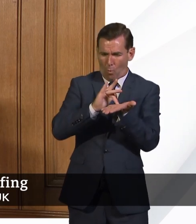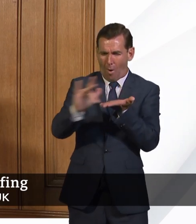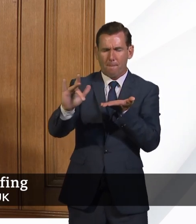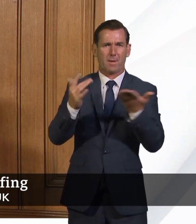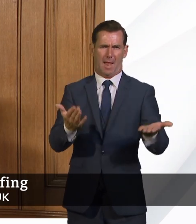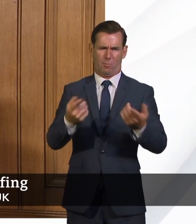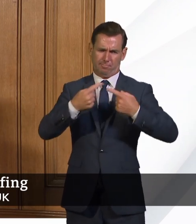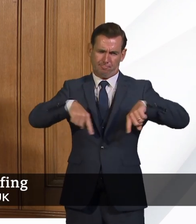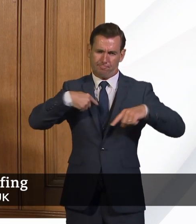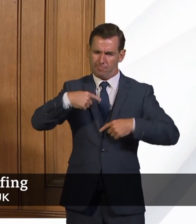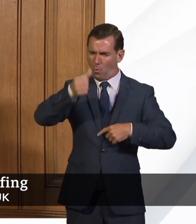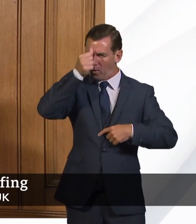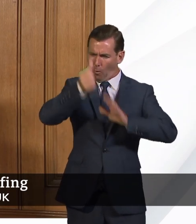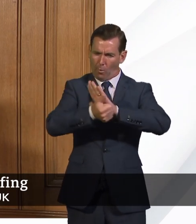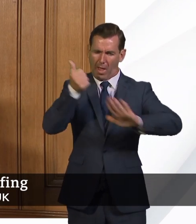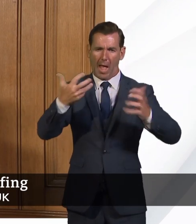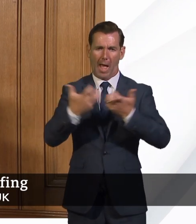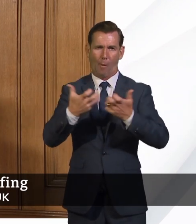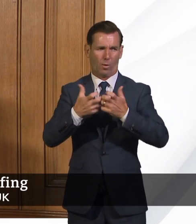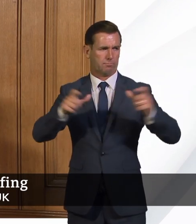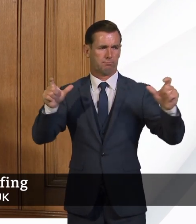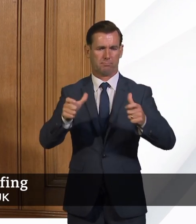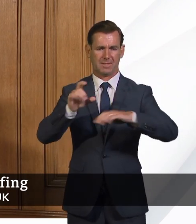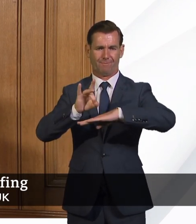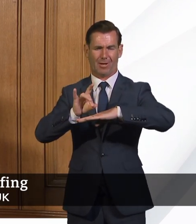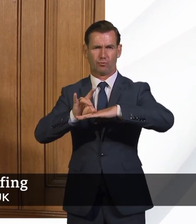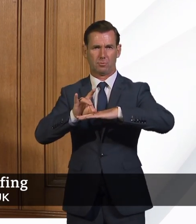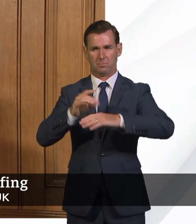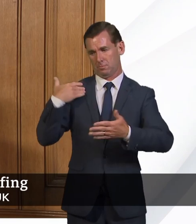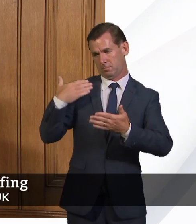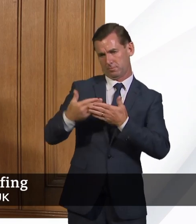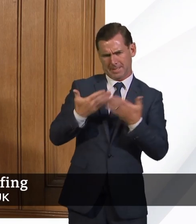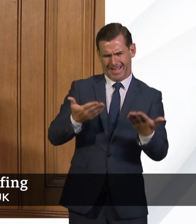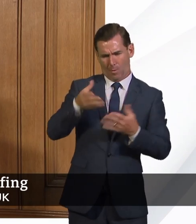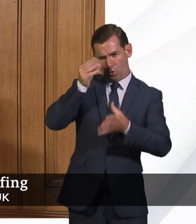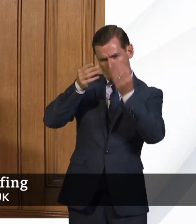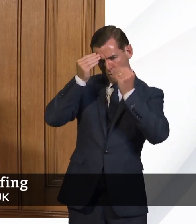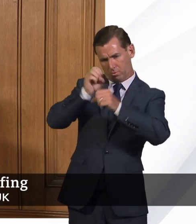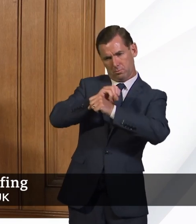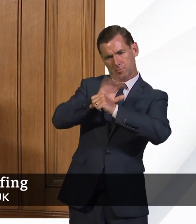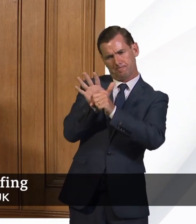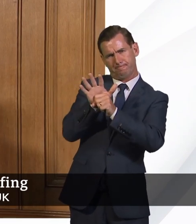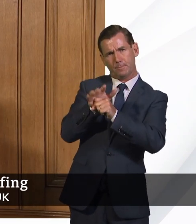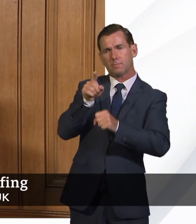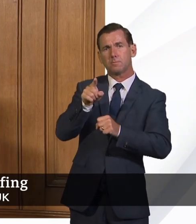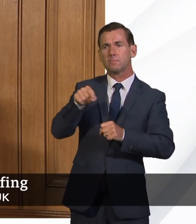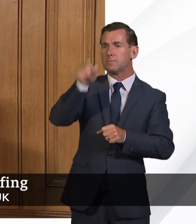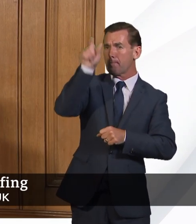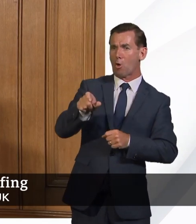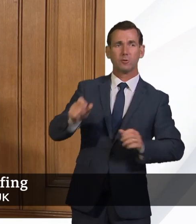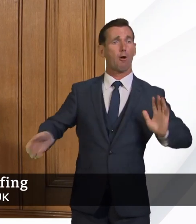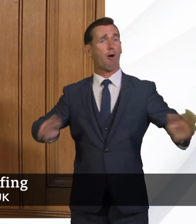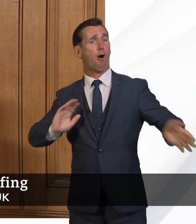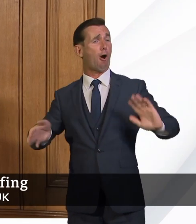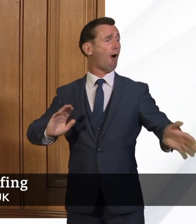how to do this. So as we've learned more about this virus and how it spreads, for instance, the potential for asymptomatic individuals to